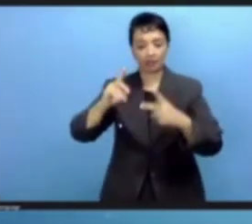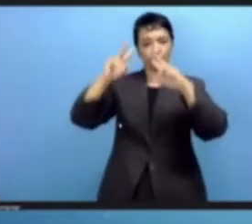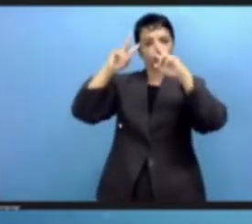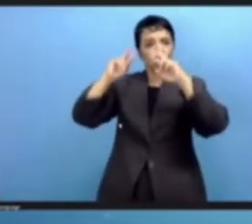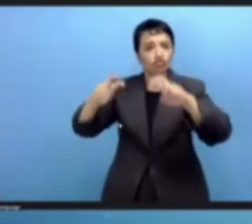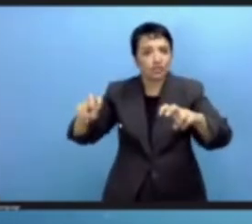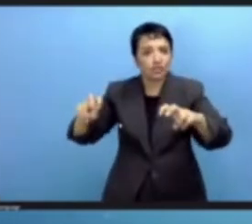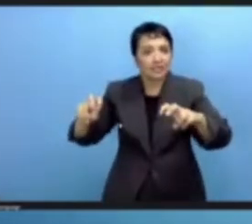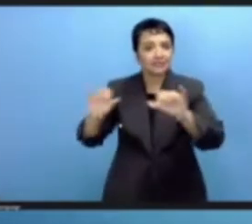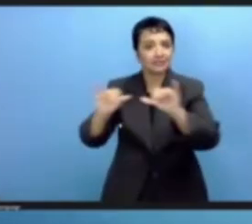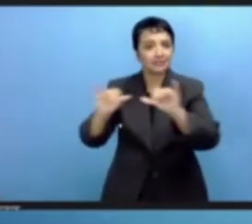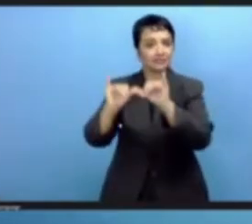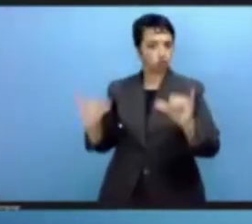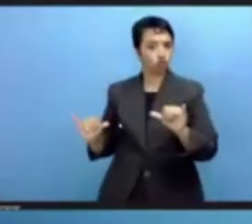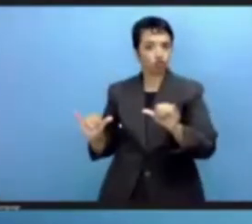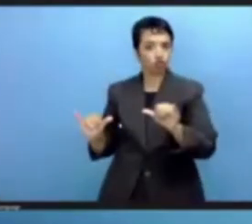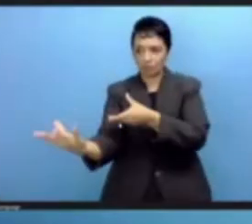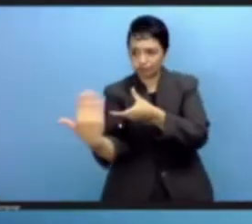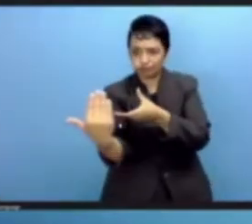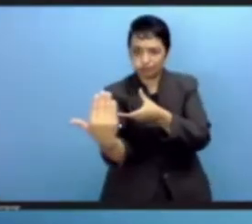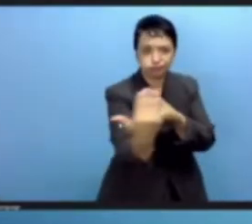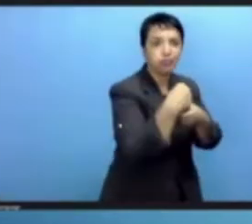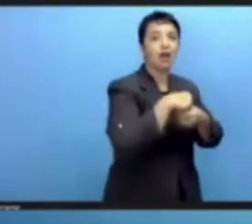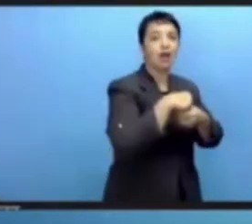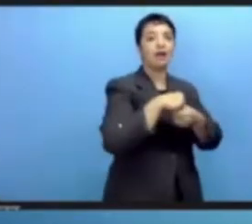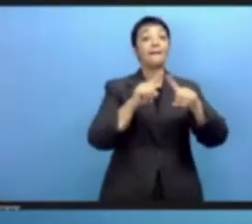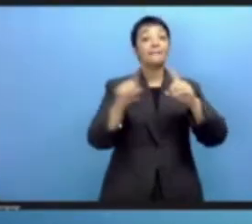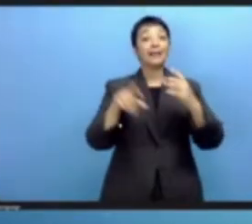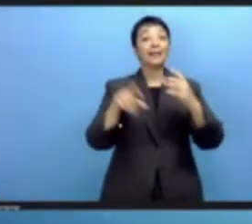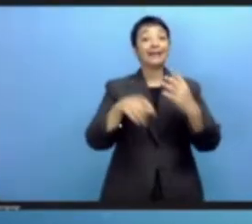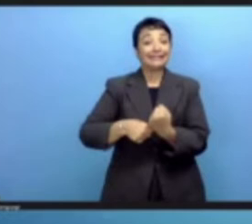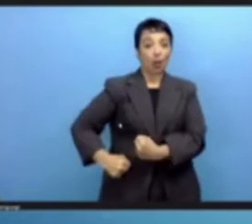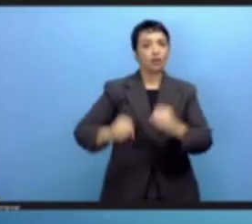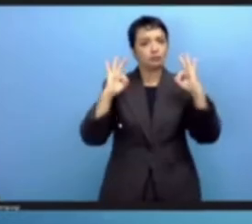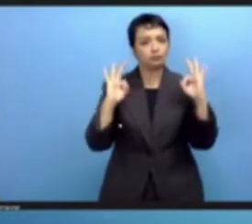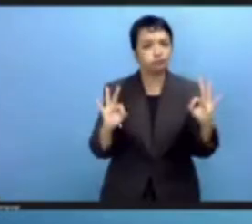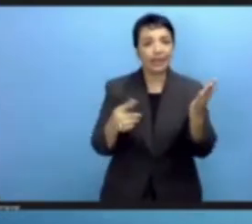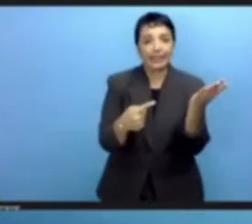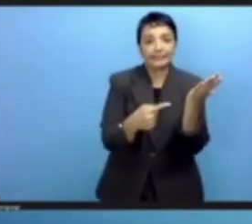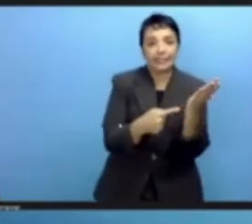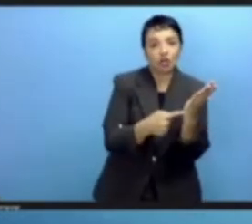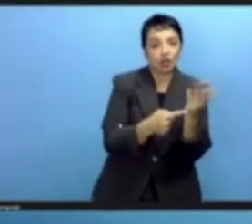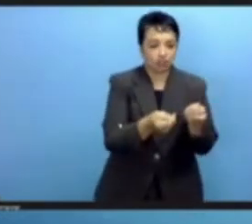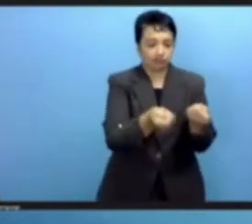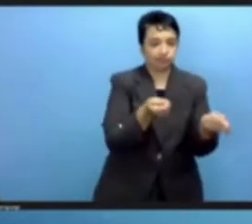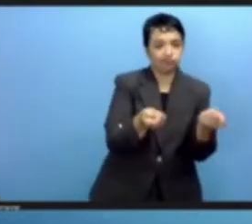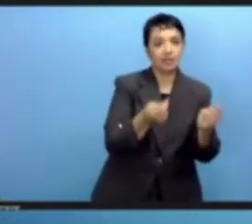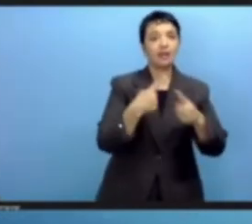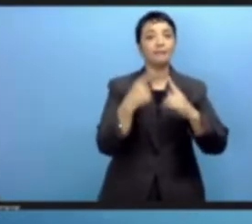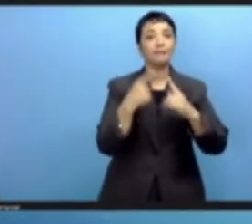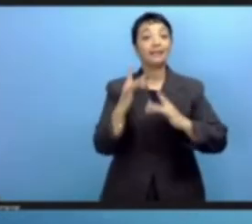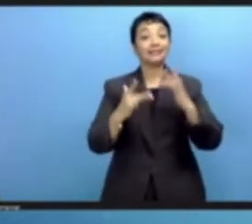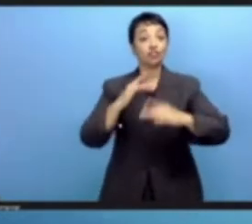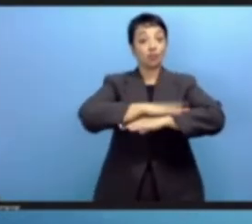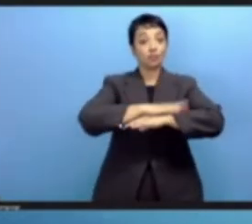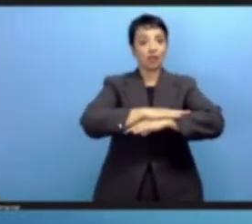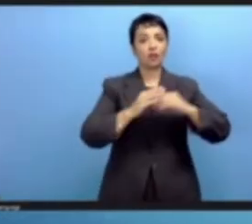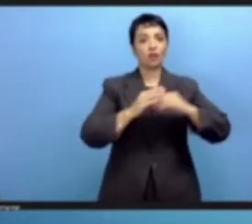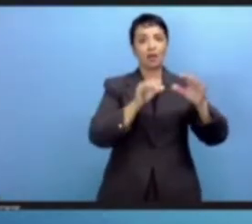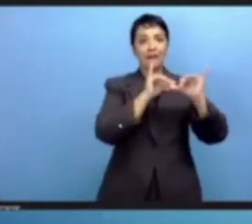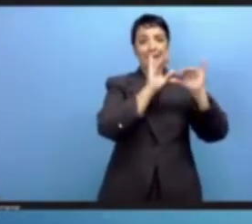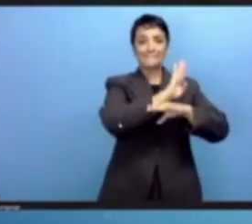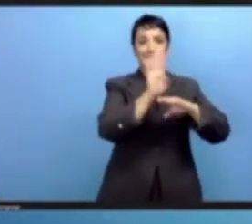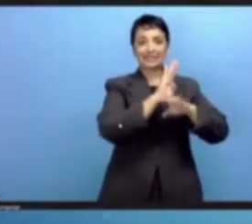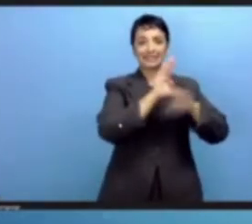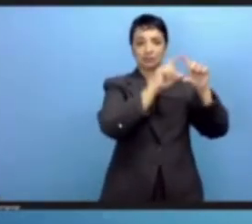very important stakeholder, the technology companies and the digital platform operators, without which our